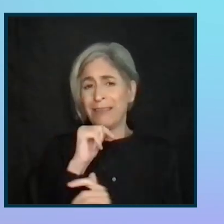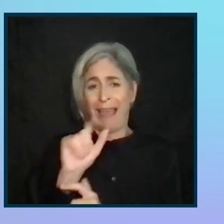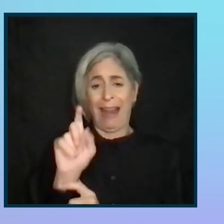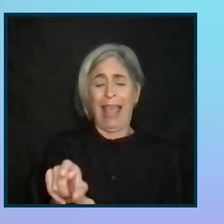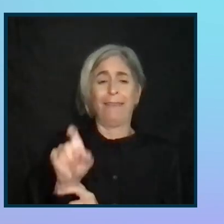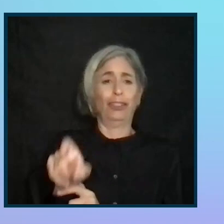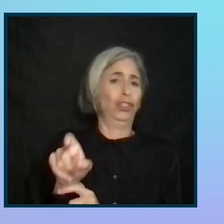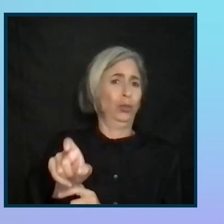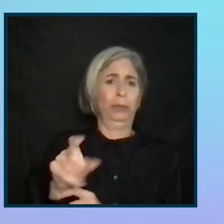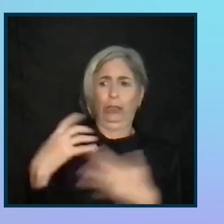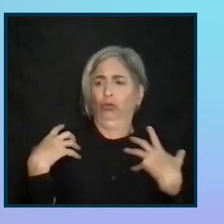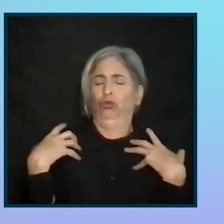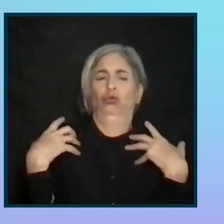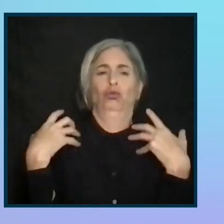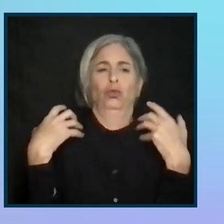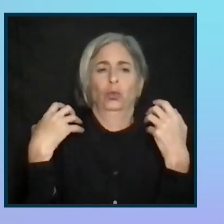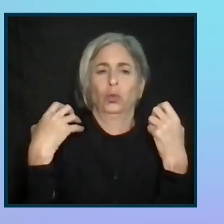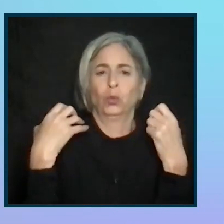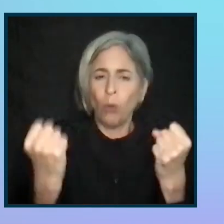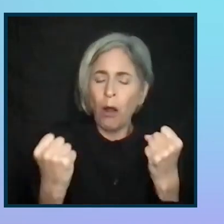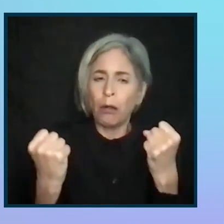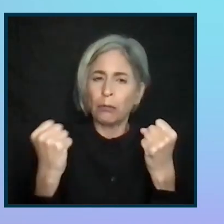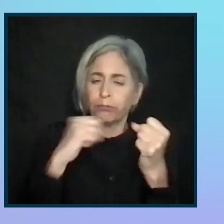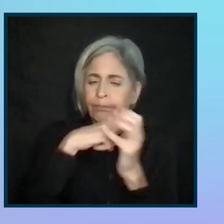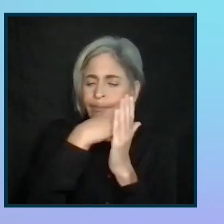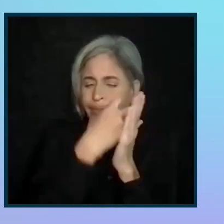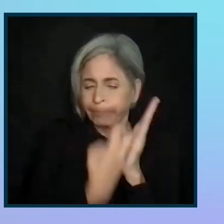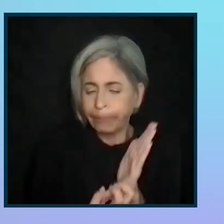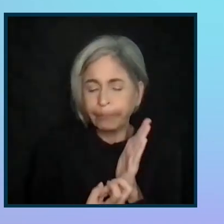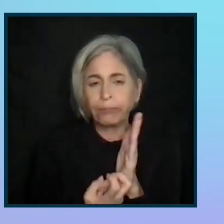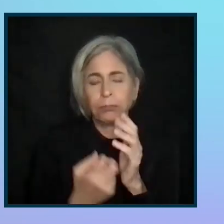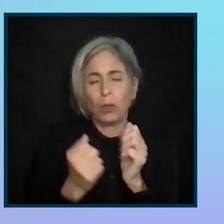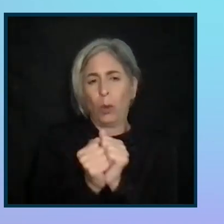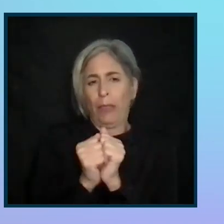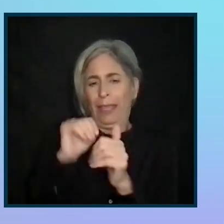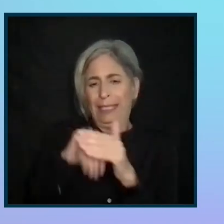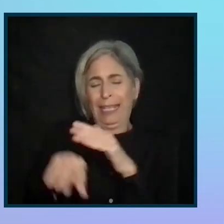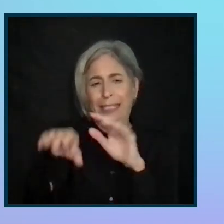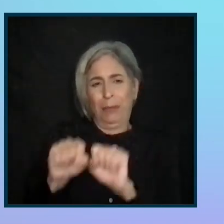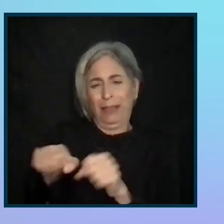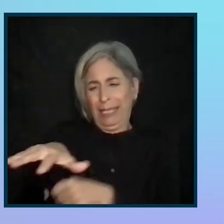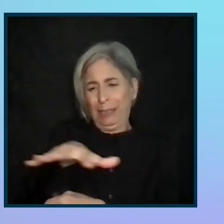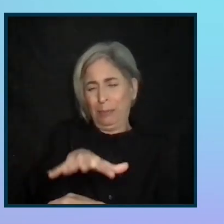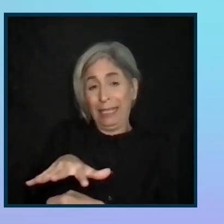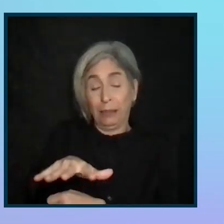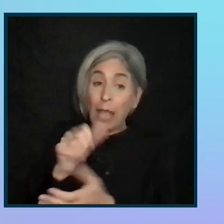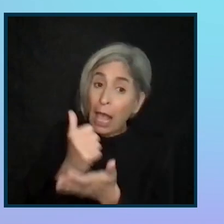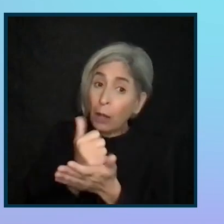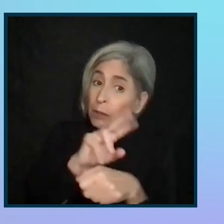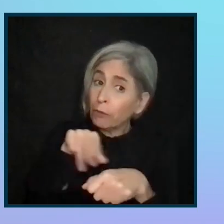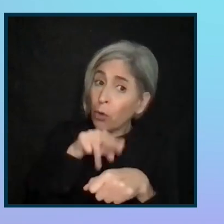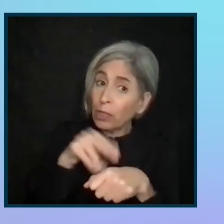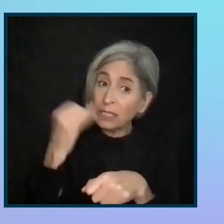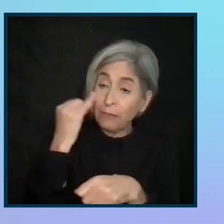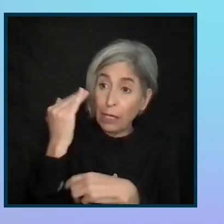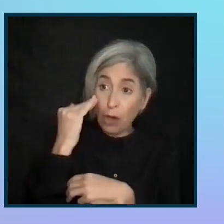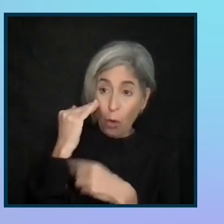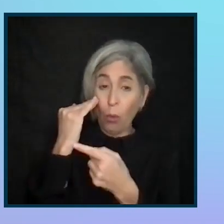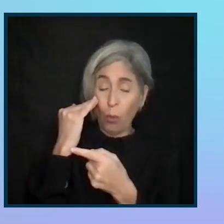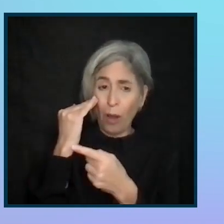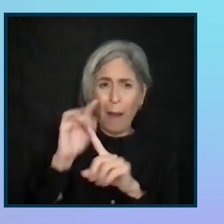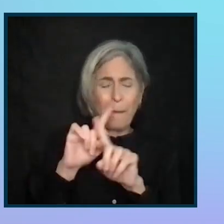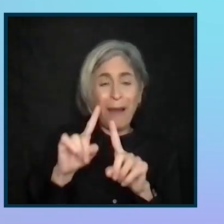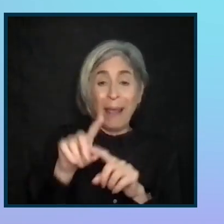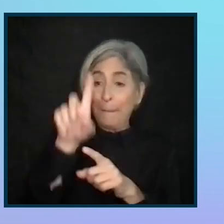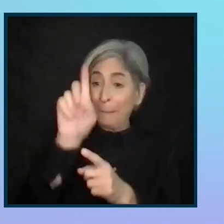strongly in the accessibility space. It helps if they know what they're doing. But